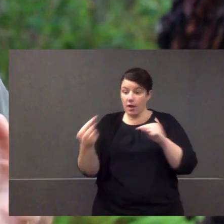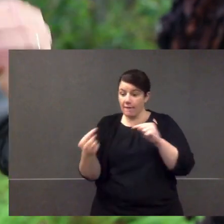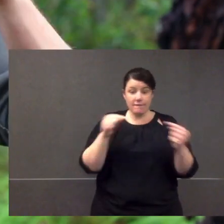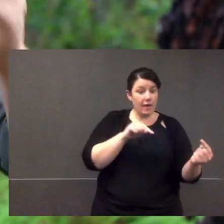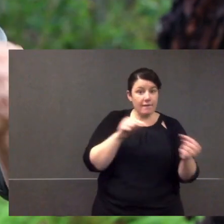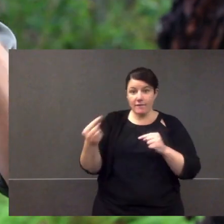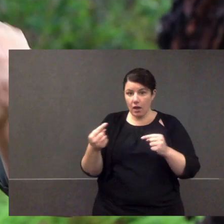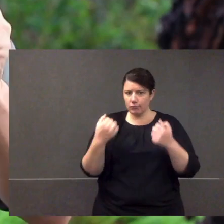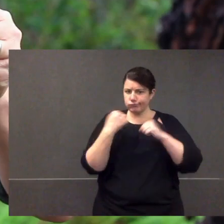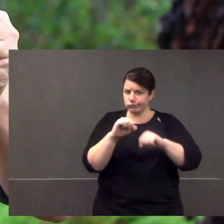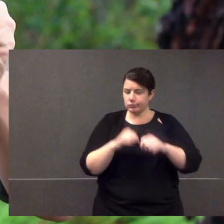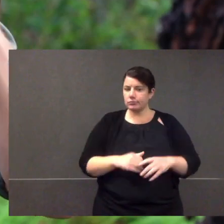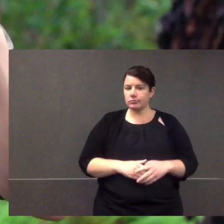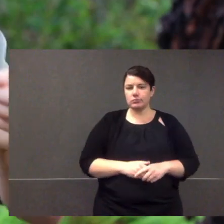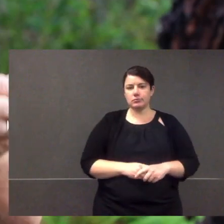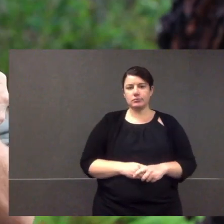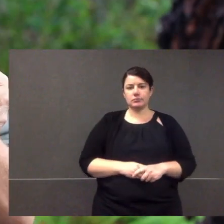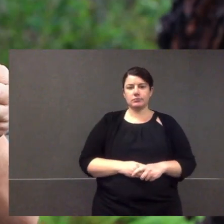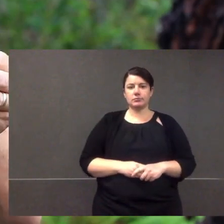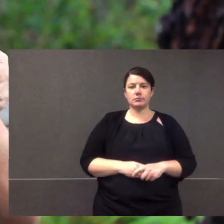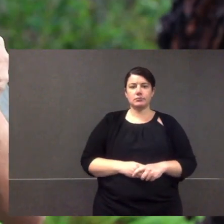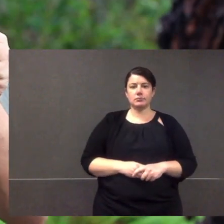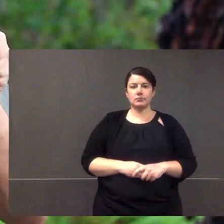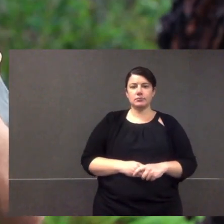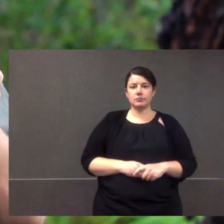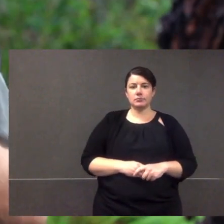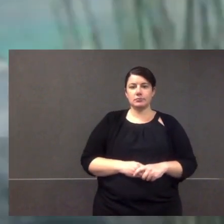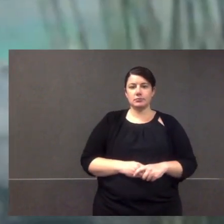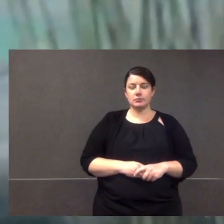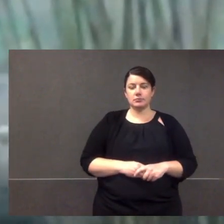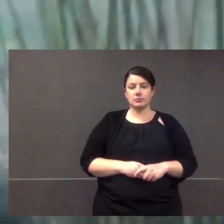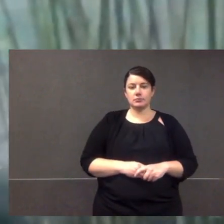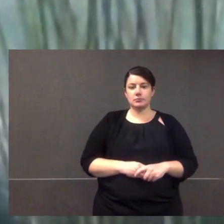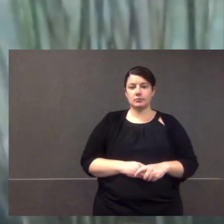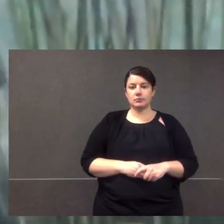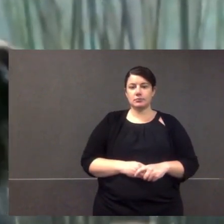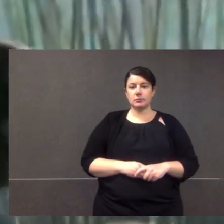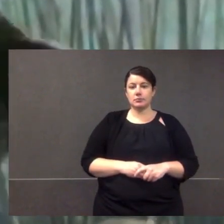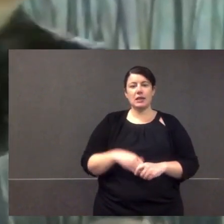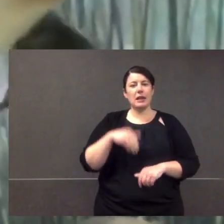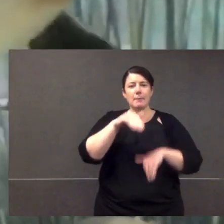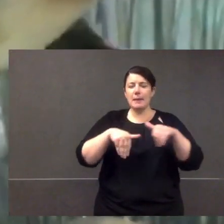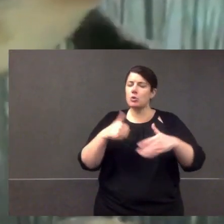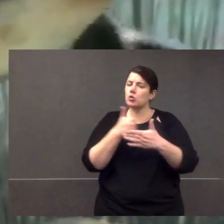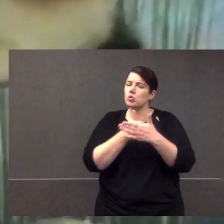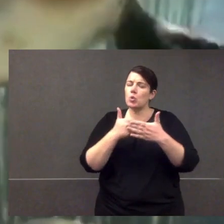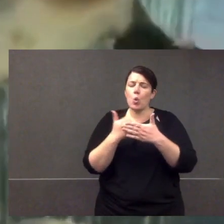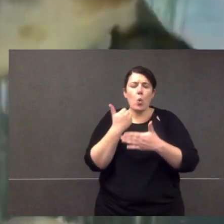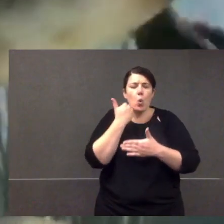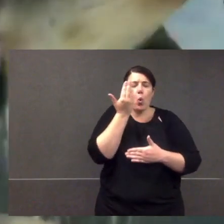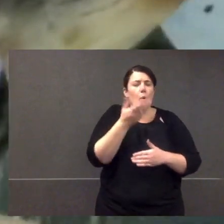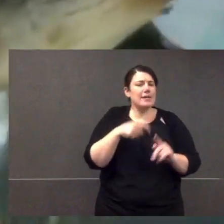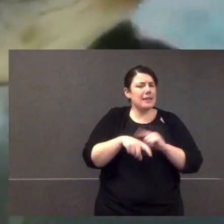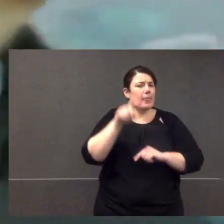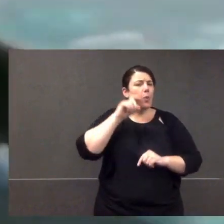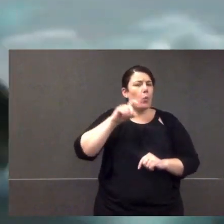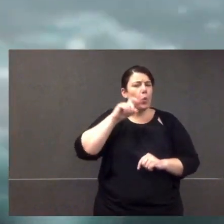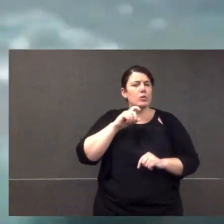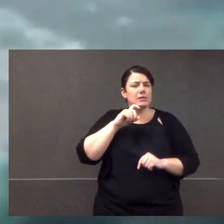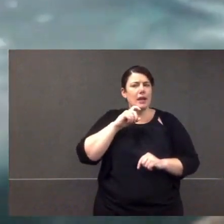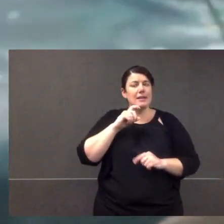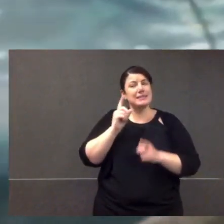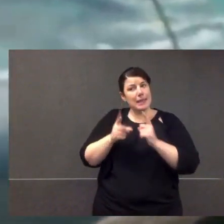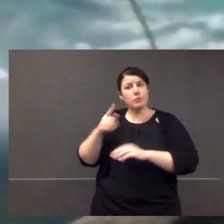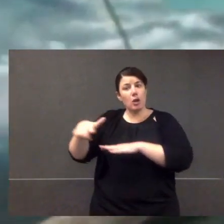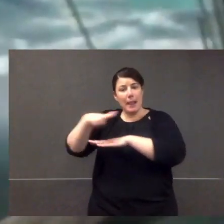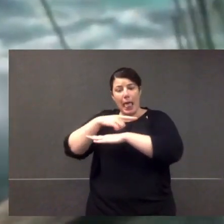venom when males are fighting. It's for one male against another. A platypus, when they are active, are just